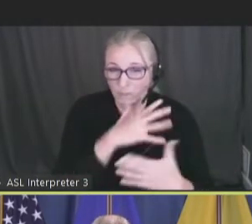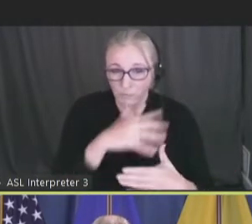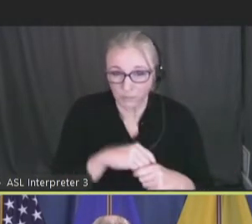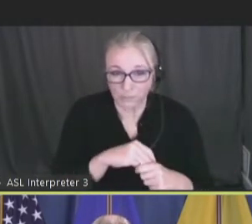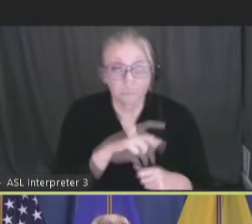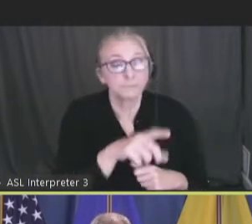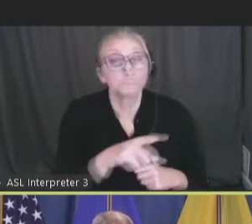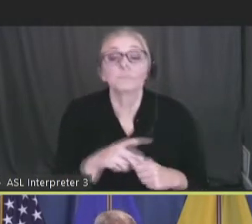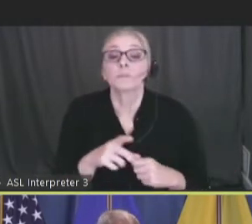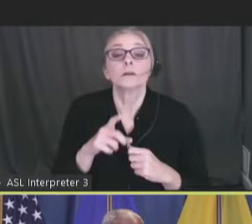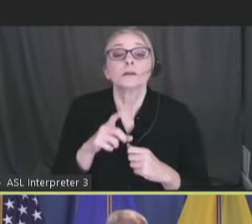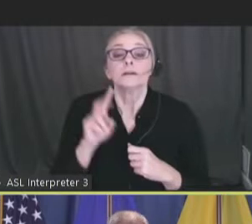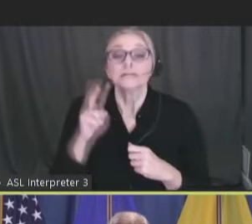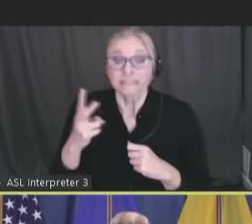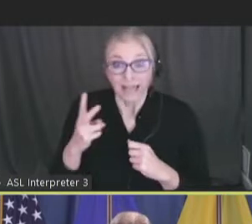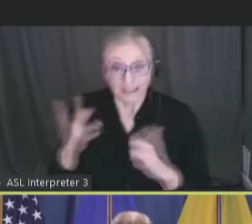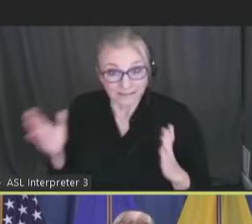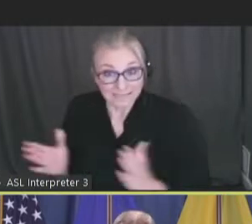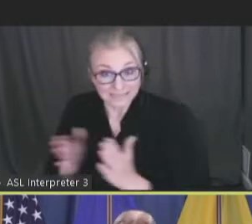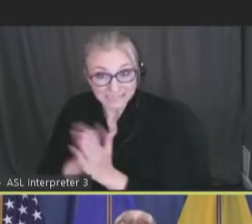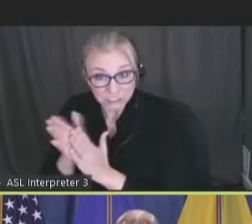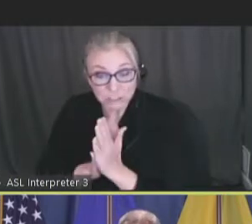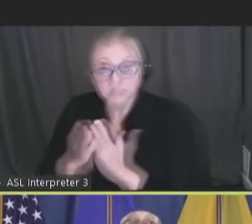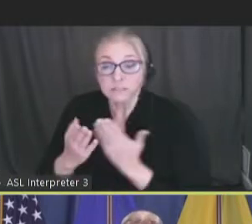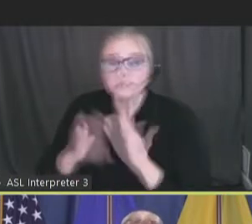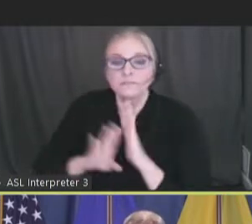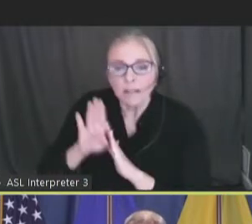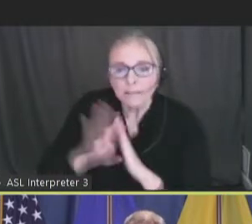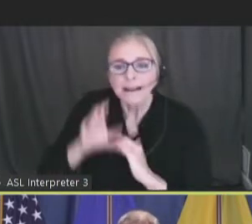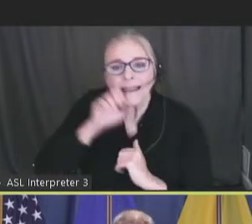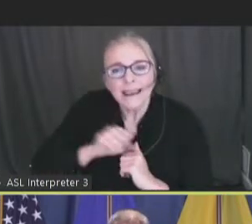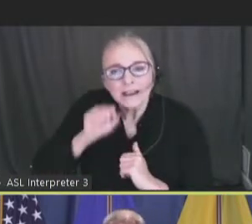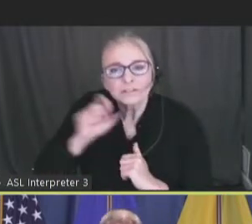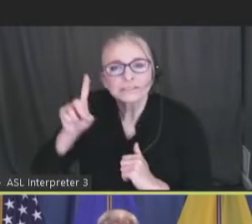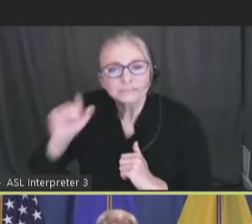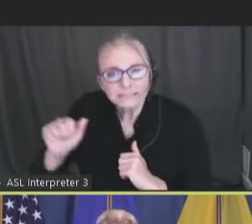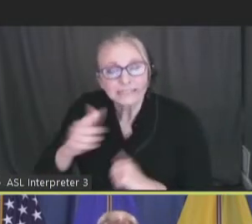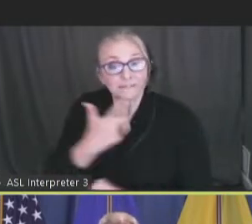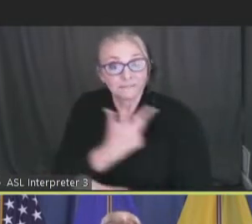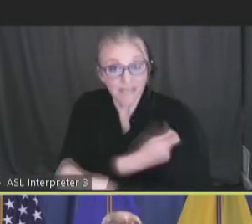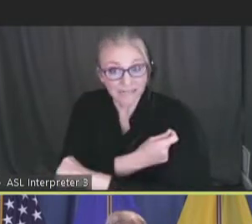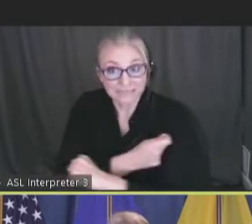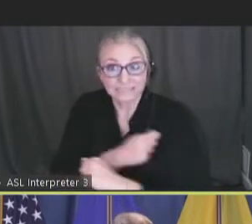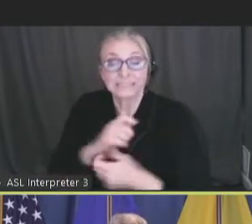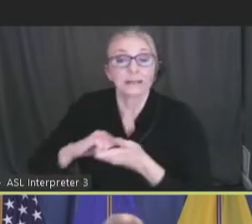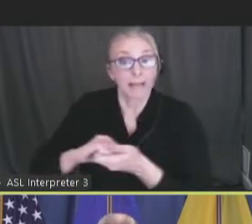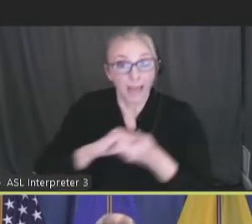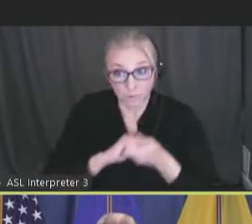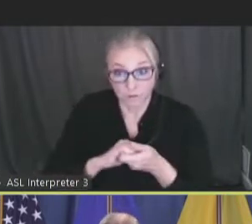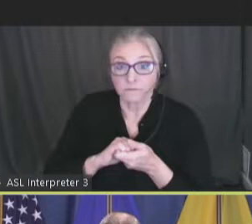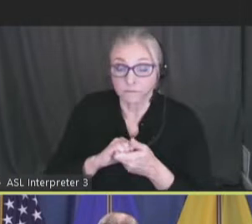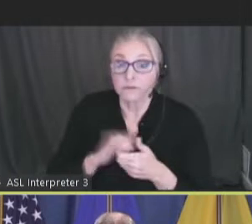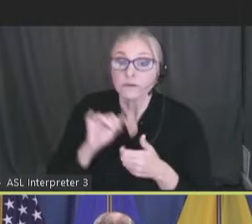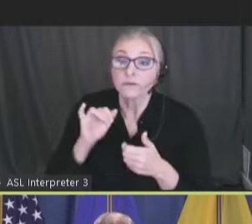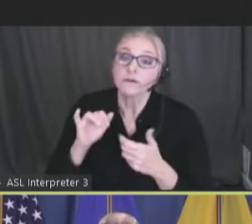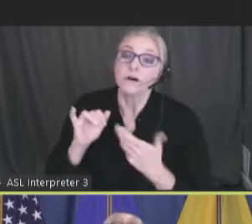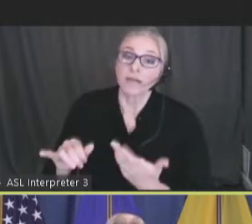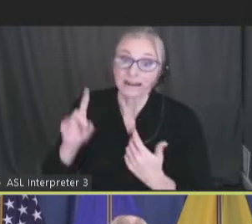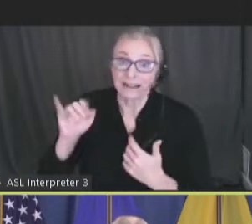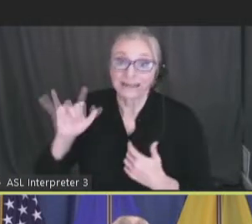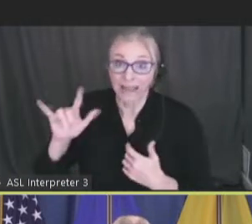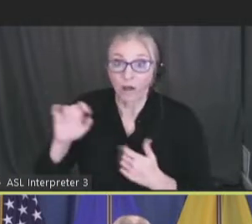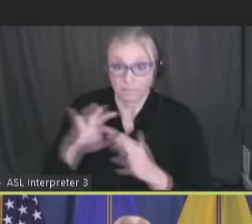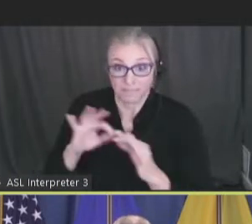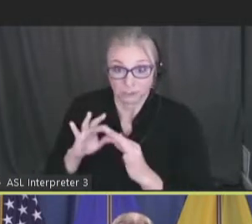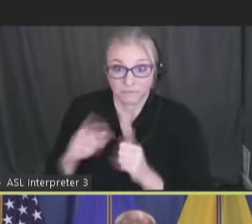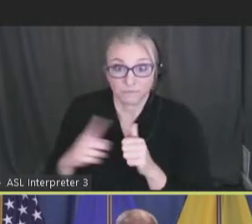Our second initiative, the development of an aging and disability vaccine collaborative, which Danielle mentioned